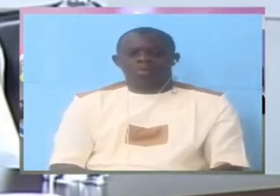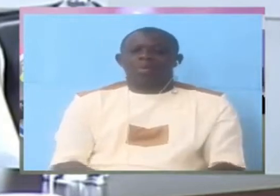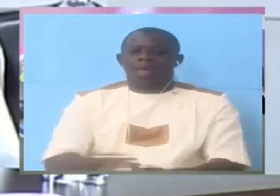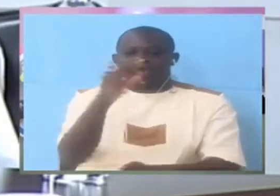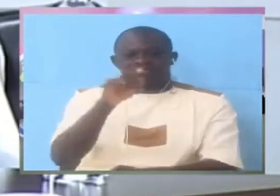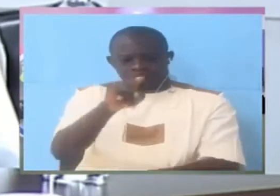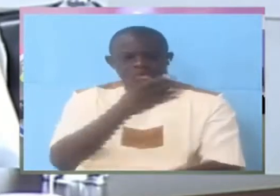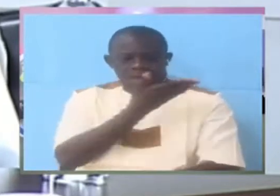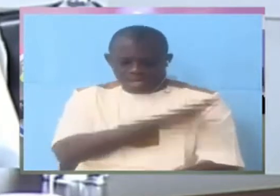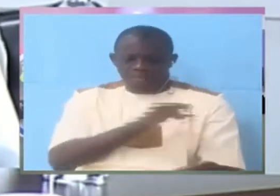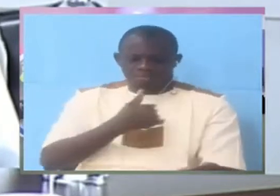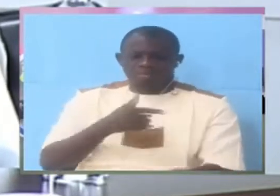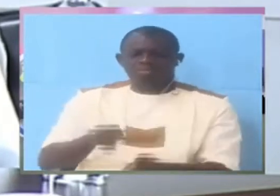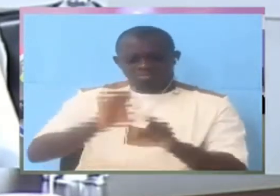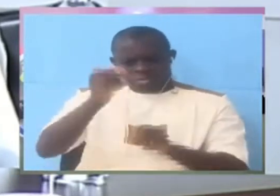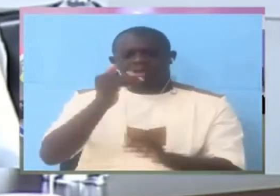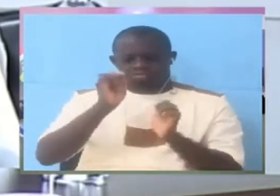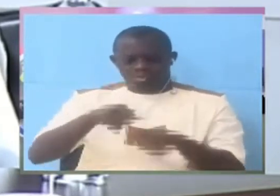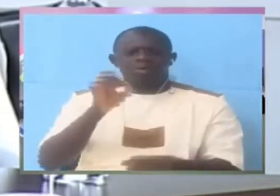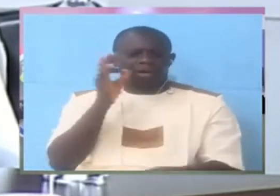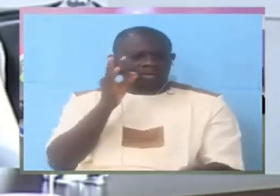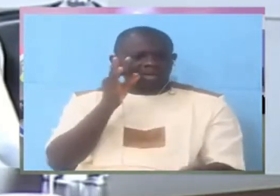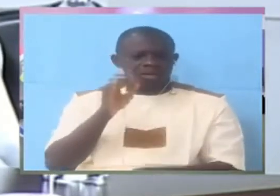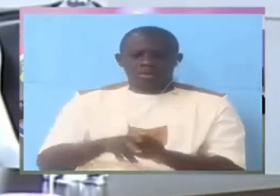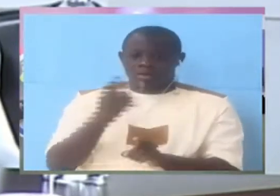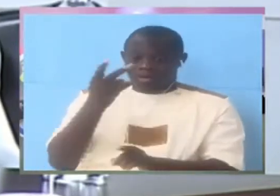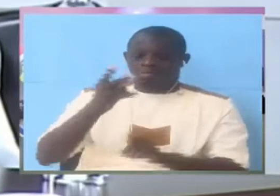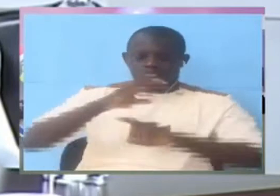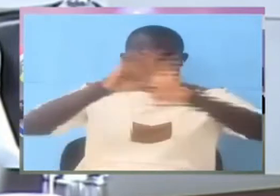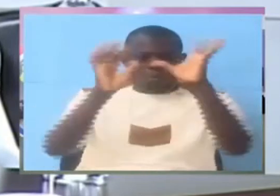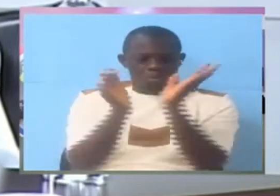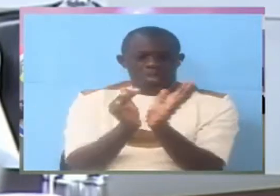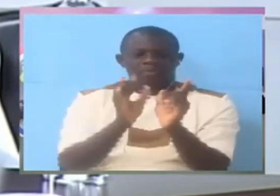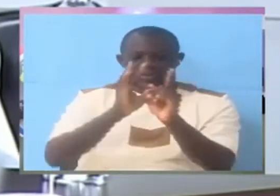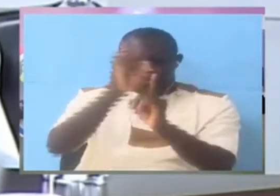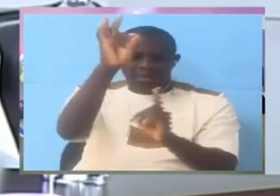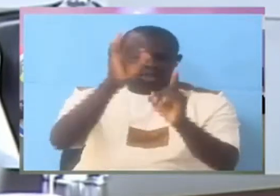course, answer. You see, we are all specialized. The